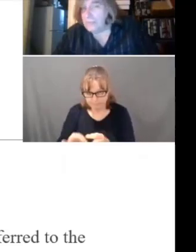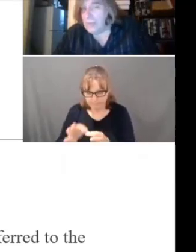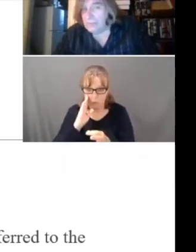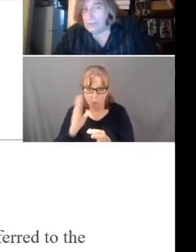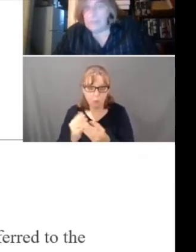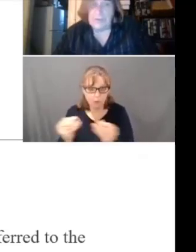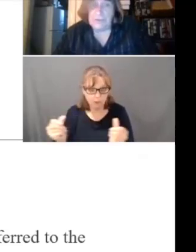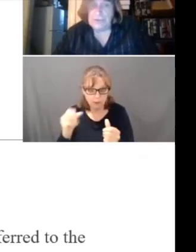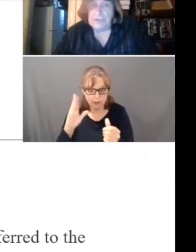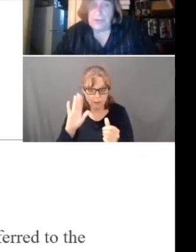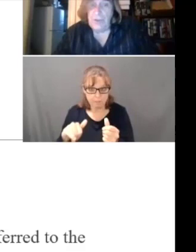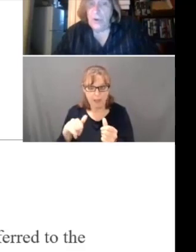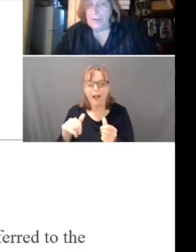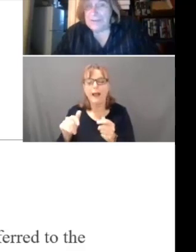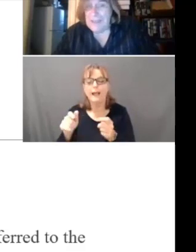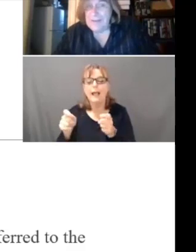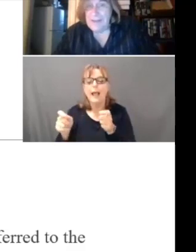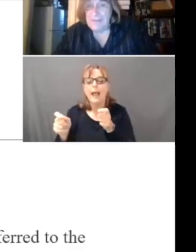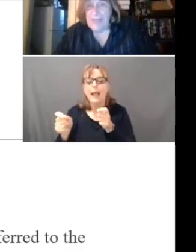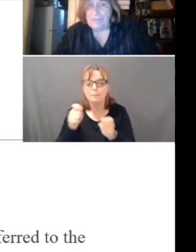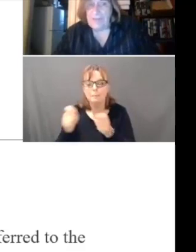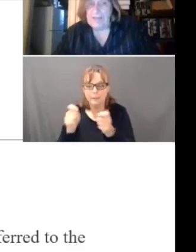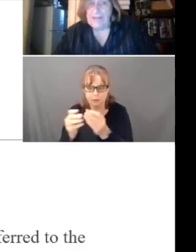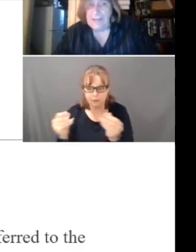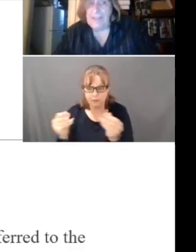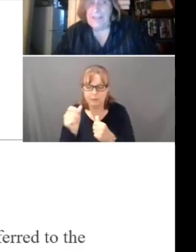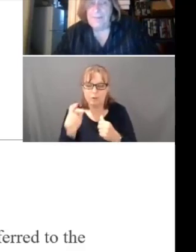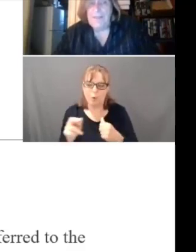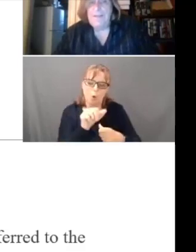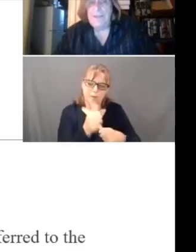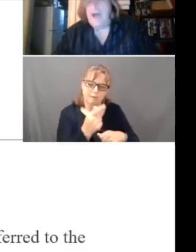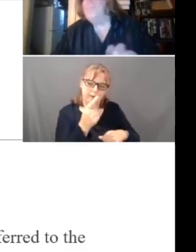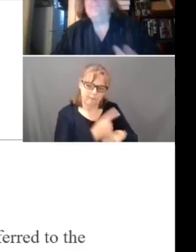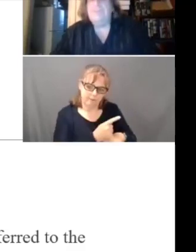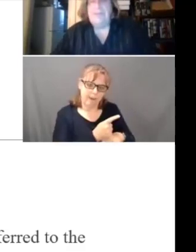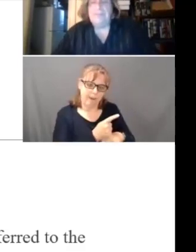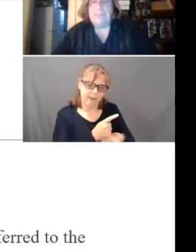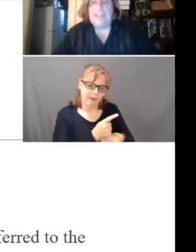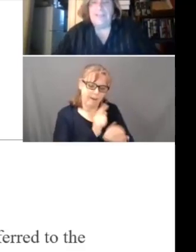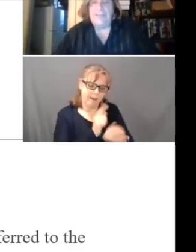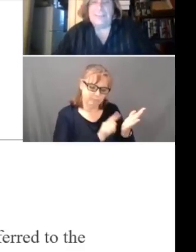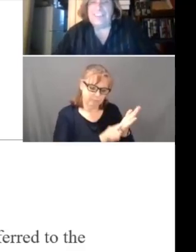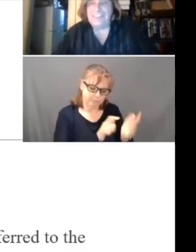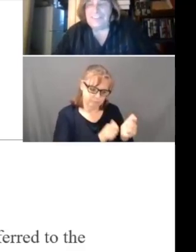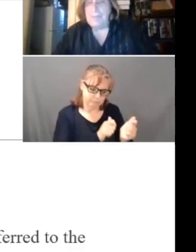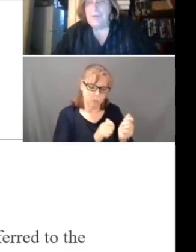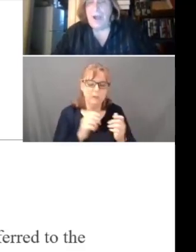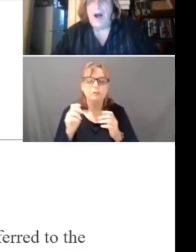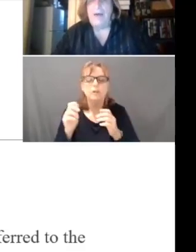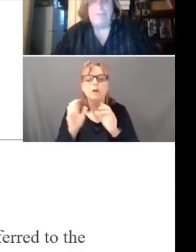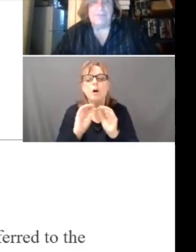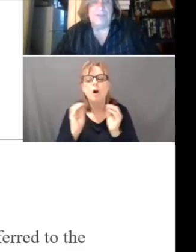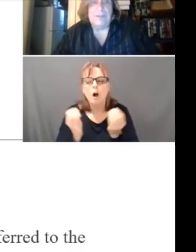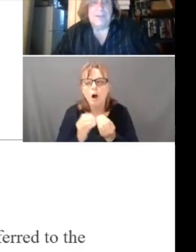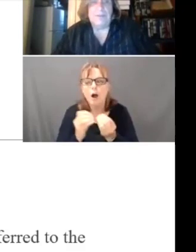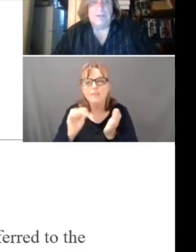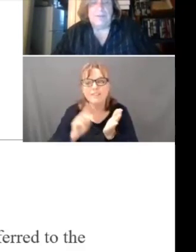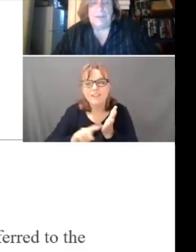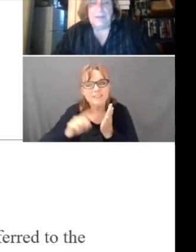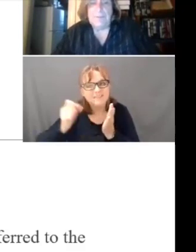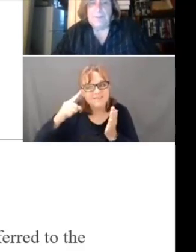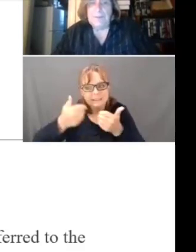administrative resolution or a 10-day fact finding. Again, the Office of Investigations is a separate office.